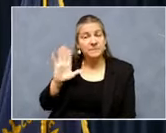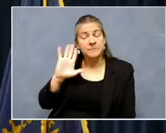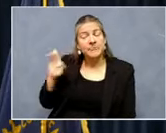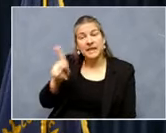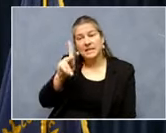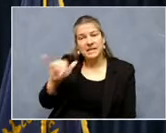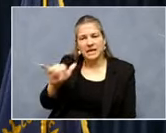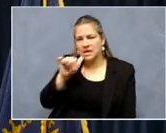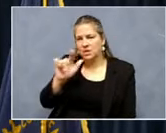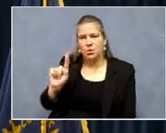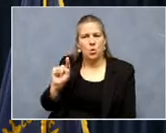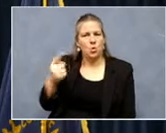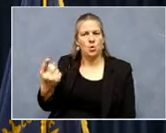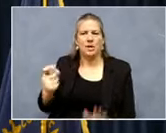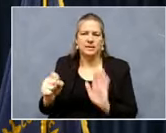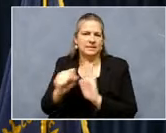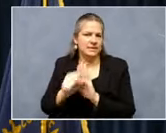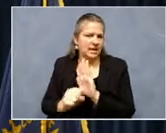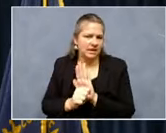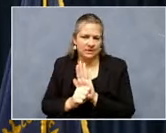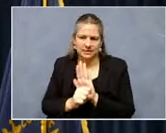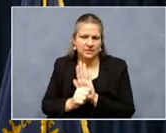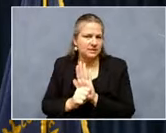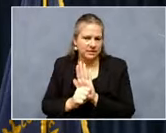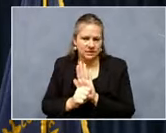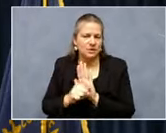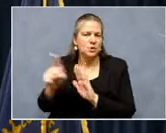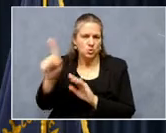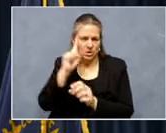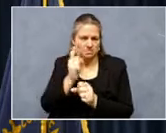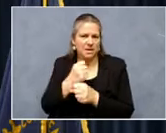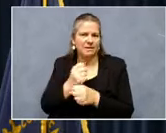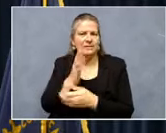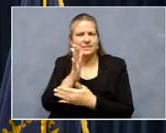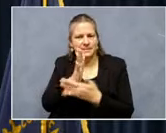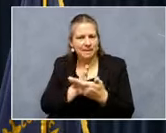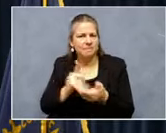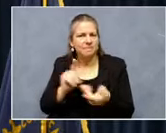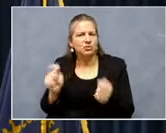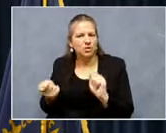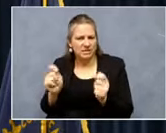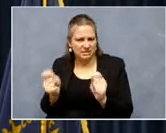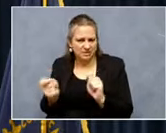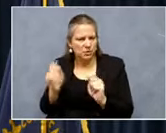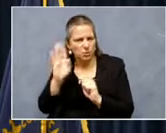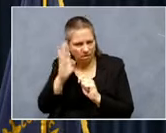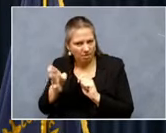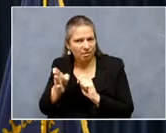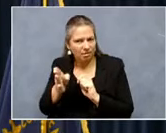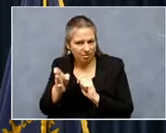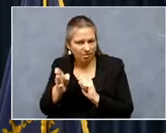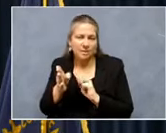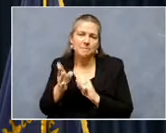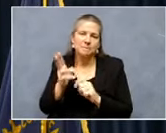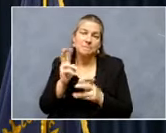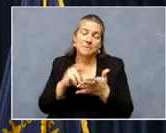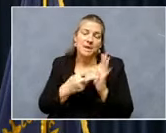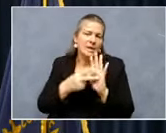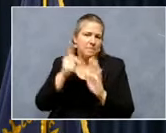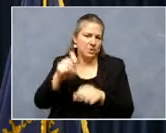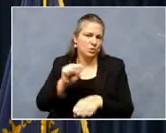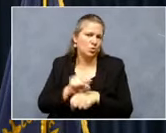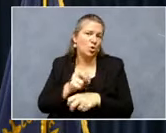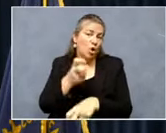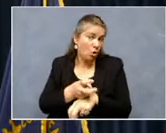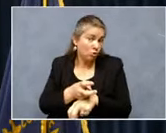only state, um, that we'll be making some of these adjustments and just means we gotta work harder. Um, if